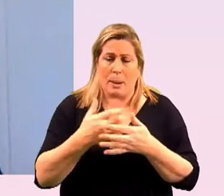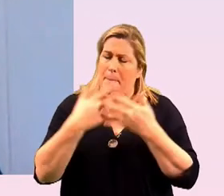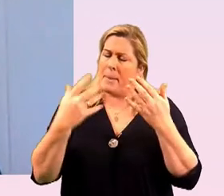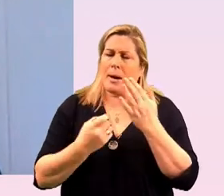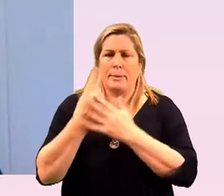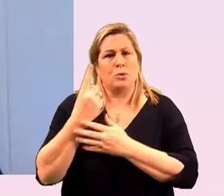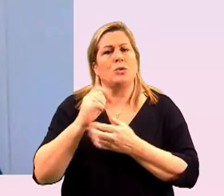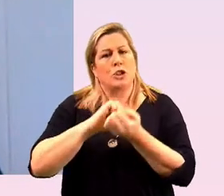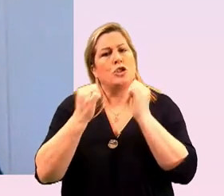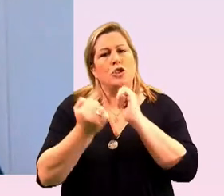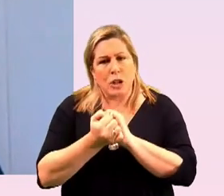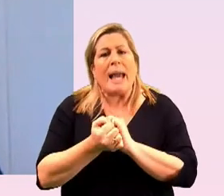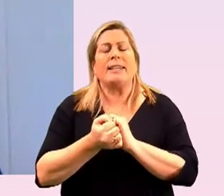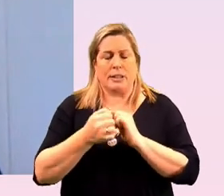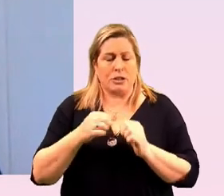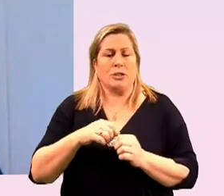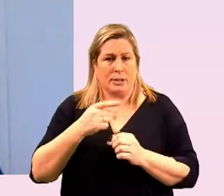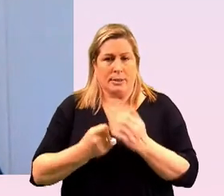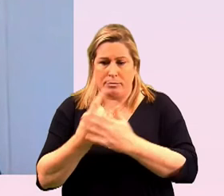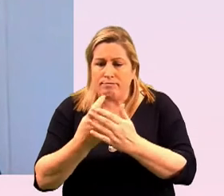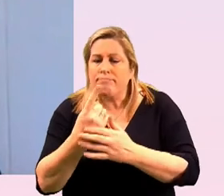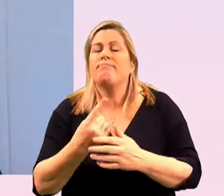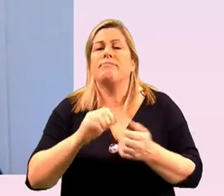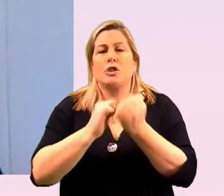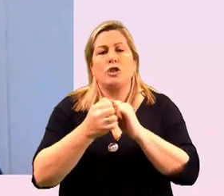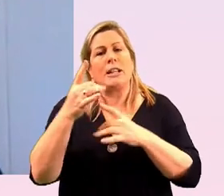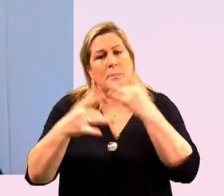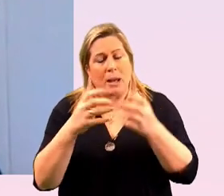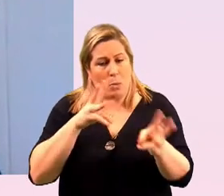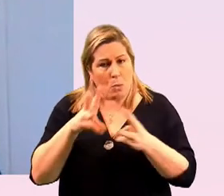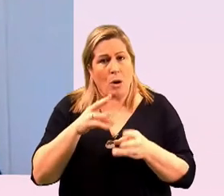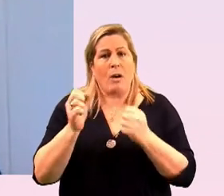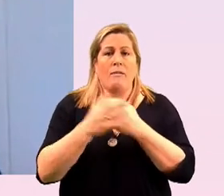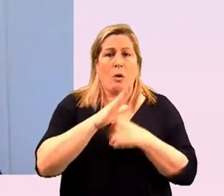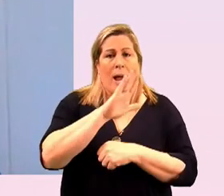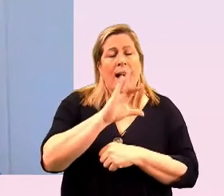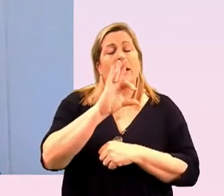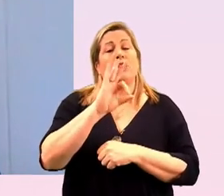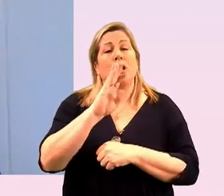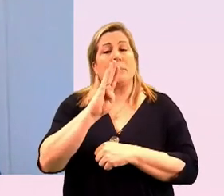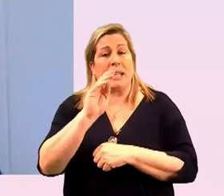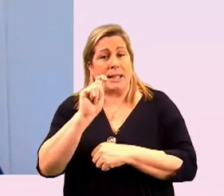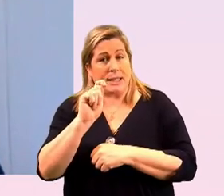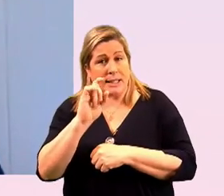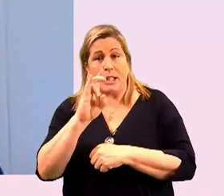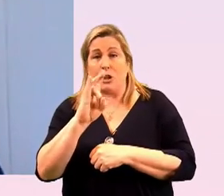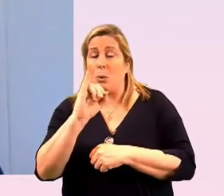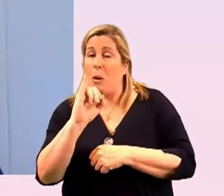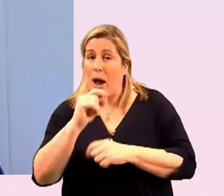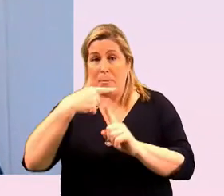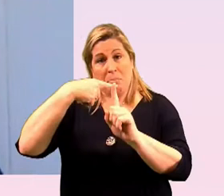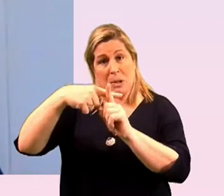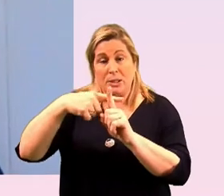change making work for the lgbtqi plus sector that we are all so committed to both